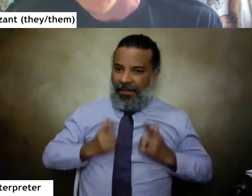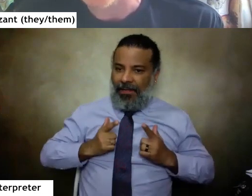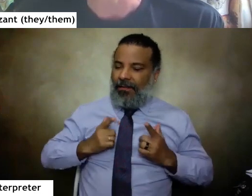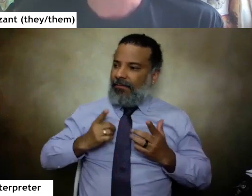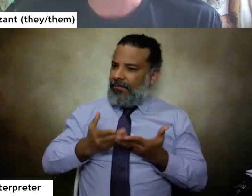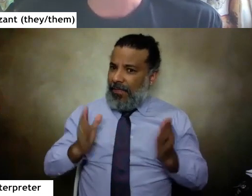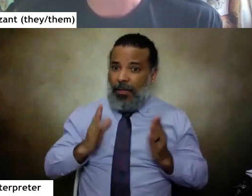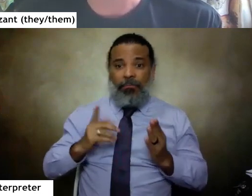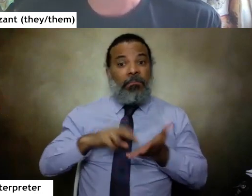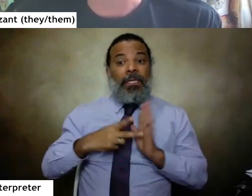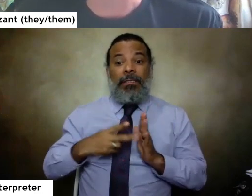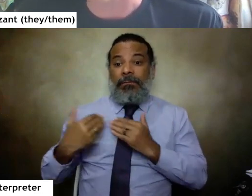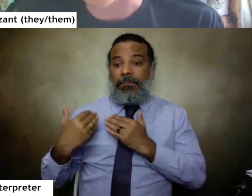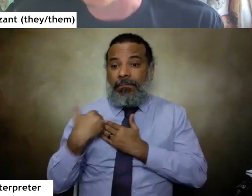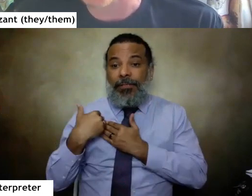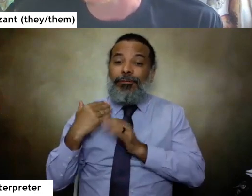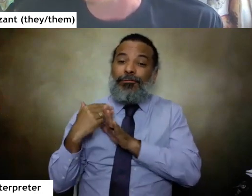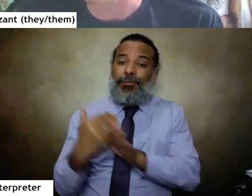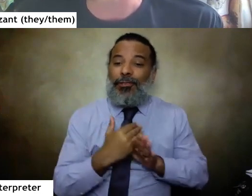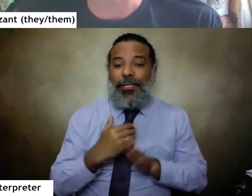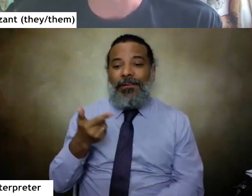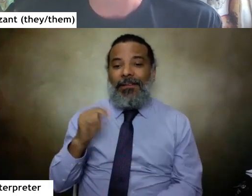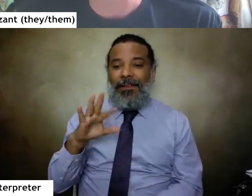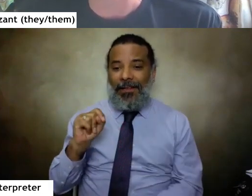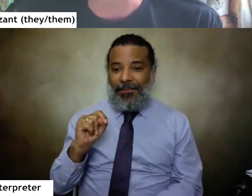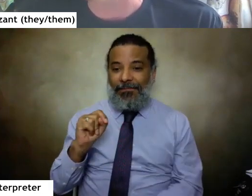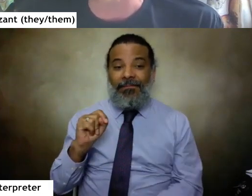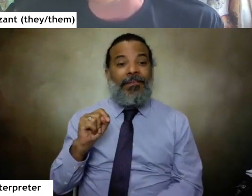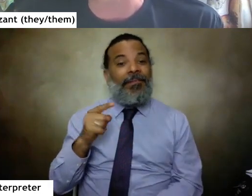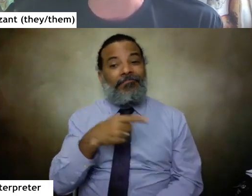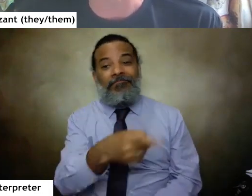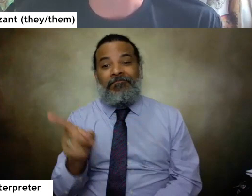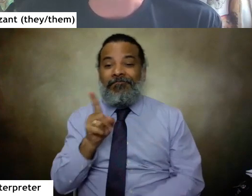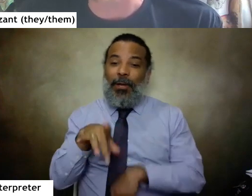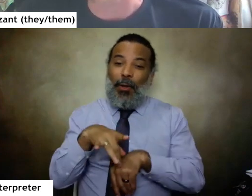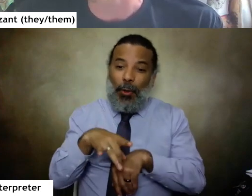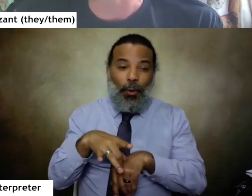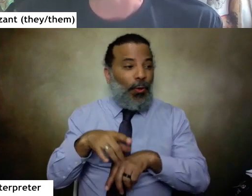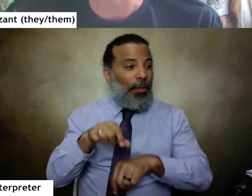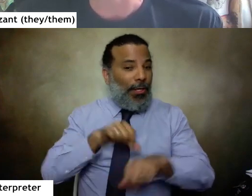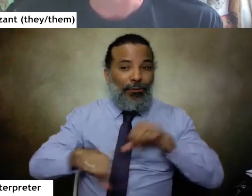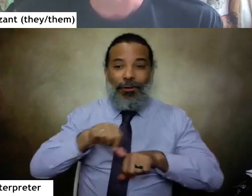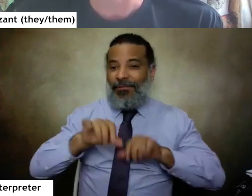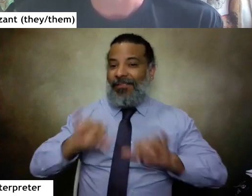to share those gifts with the earth and with each other